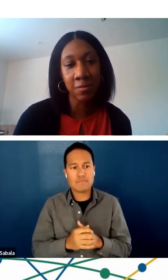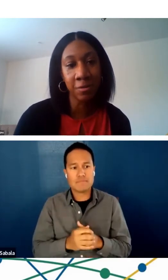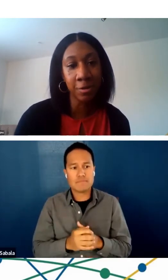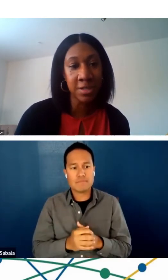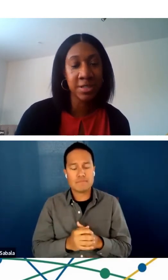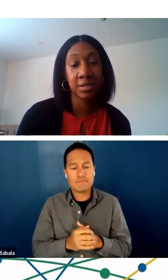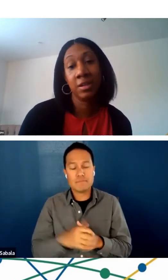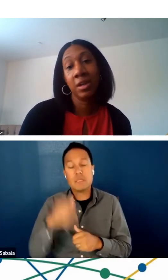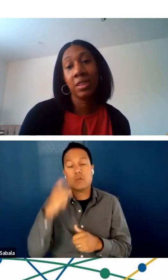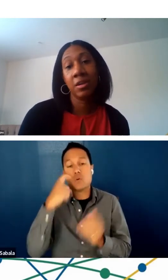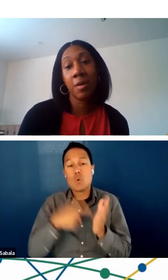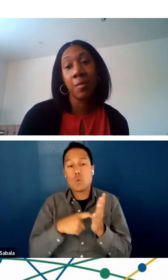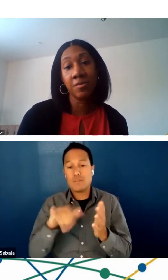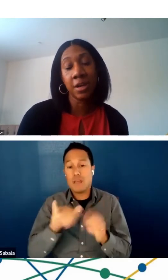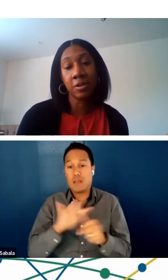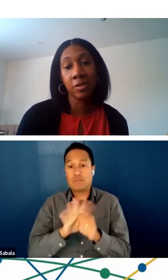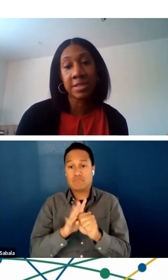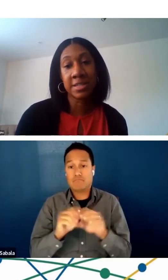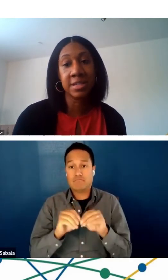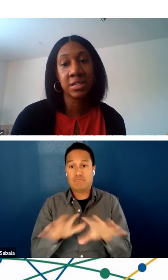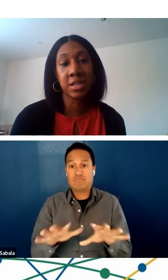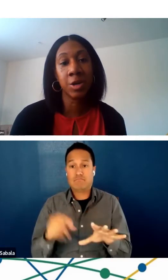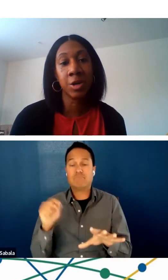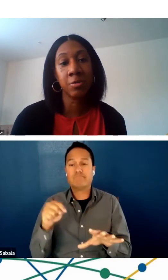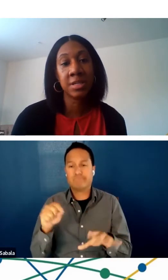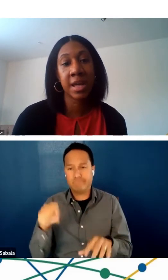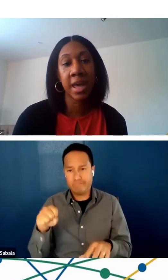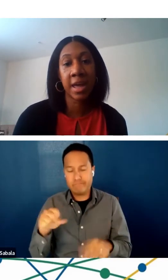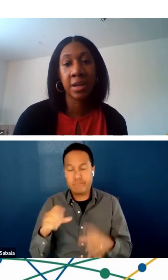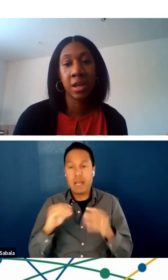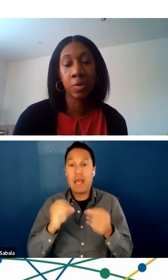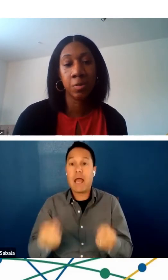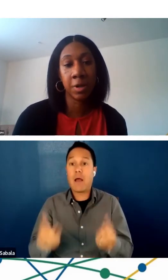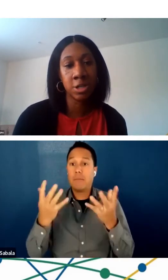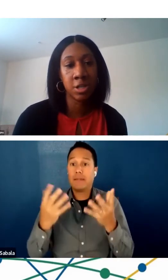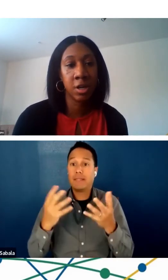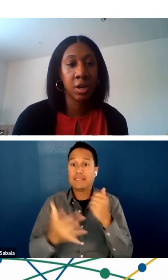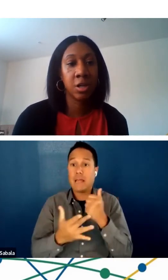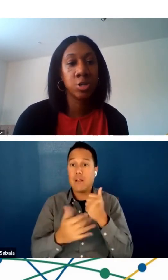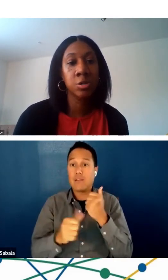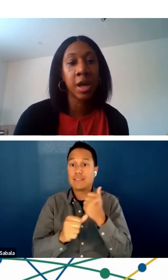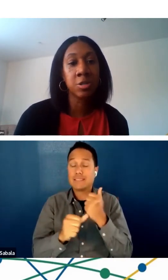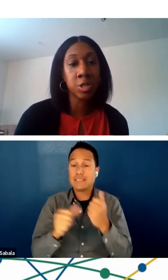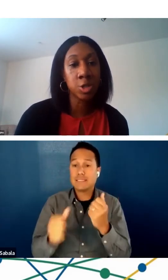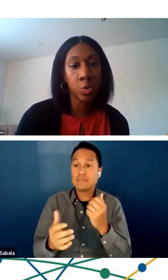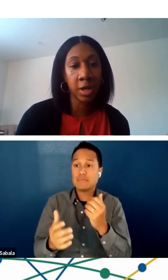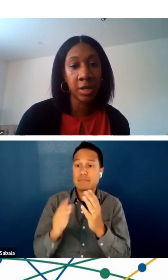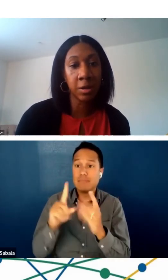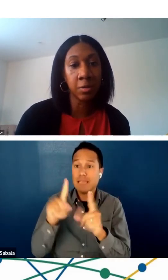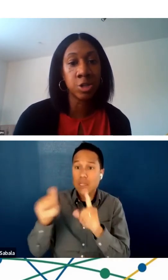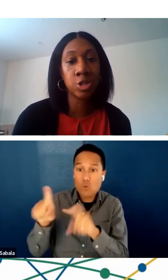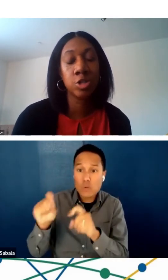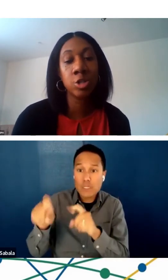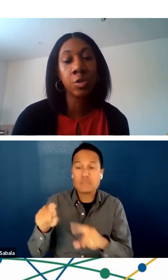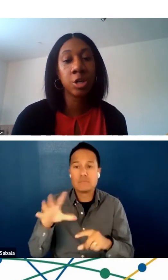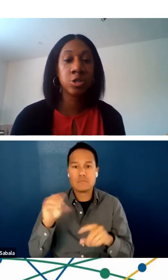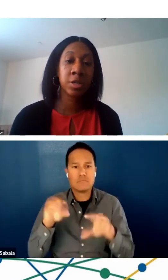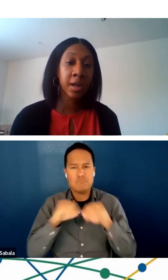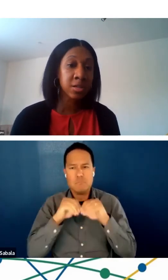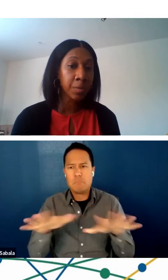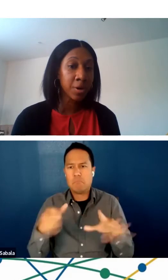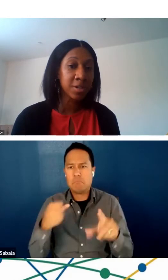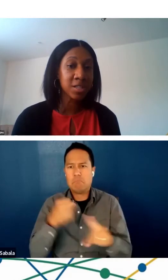have received a number of technical assistance inquiries and their reach. In 2020, reached